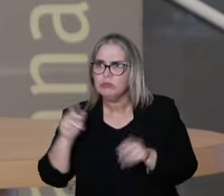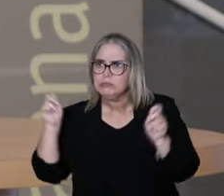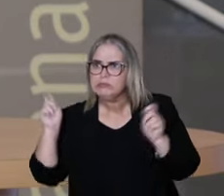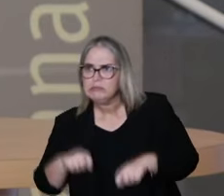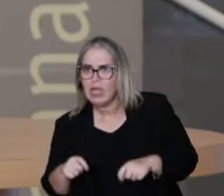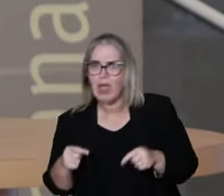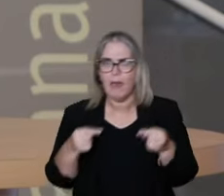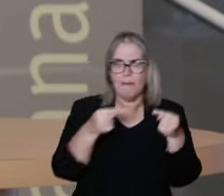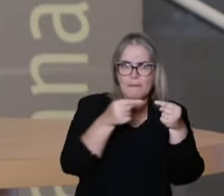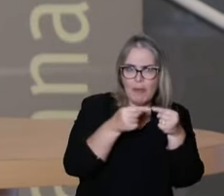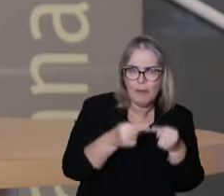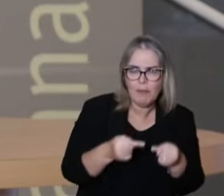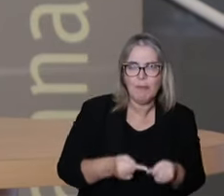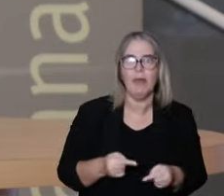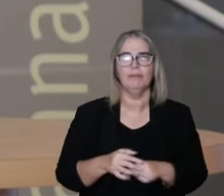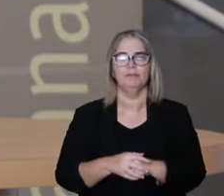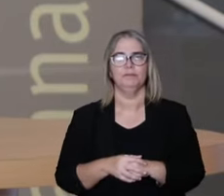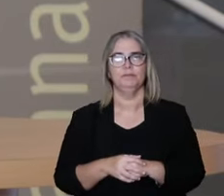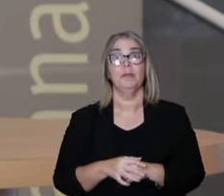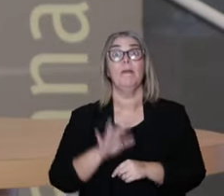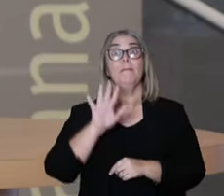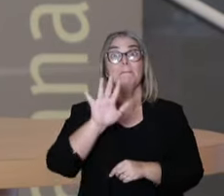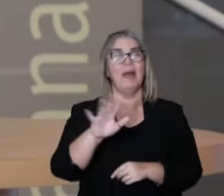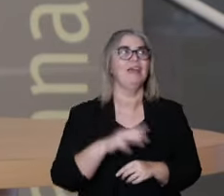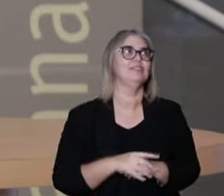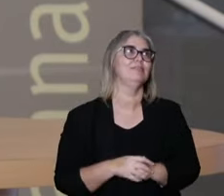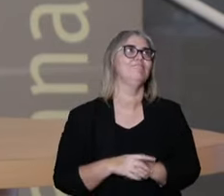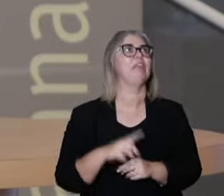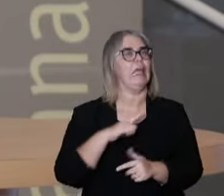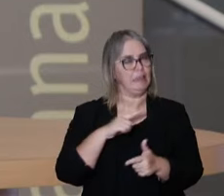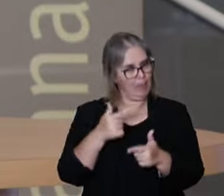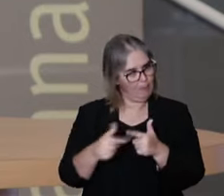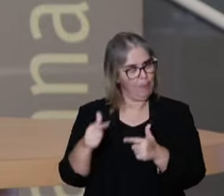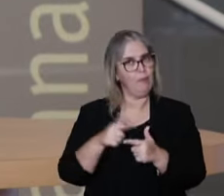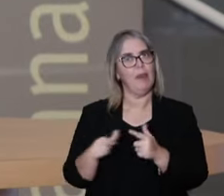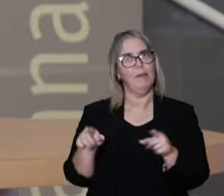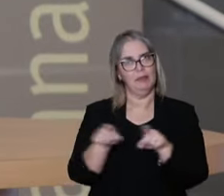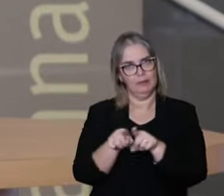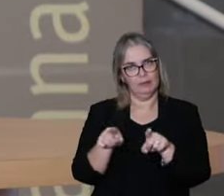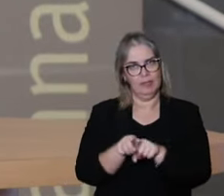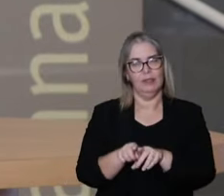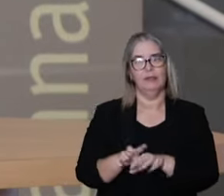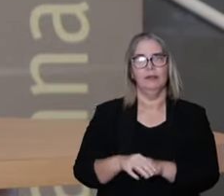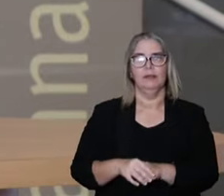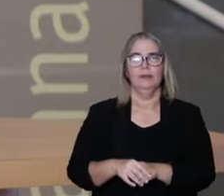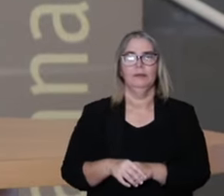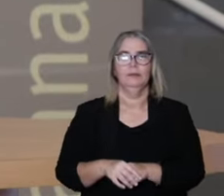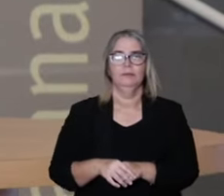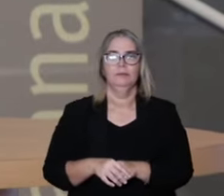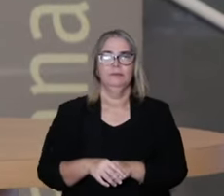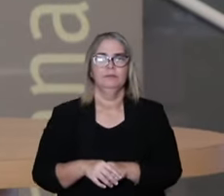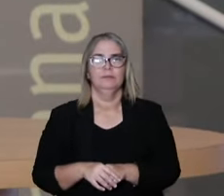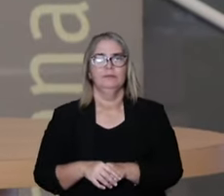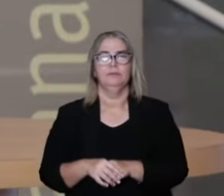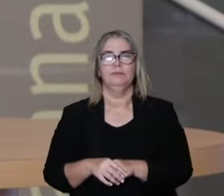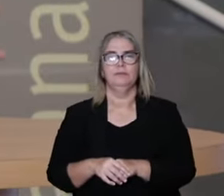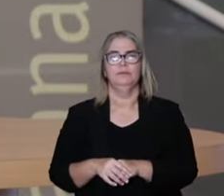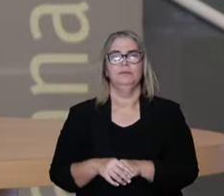And we see how valid is some therapies, if they work or they don't work, but we have some issues.